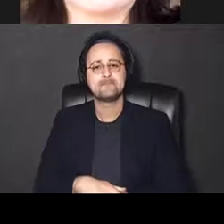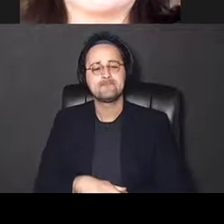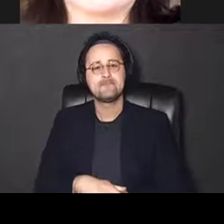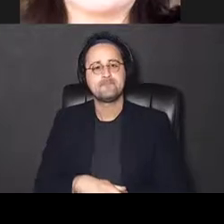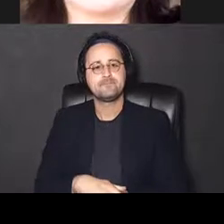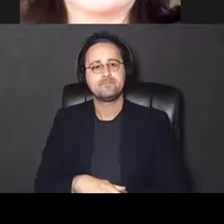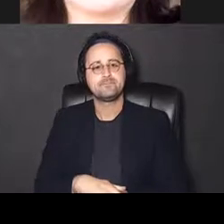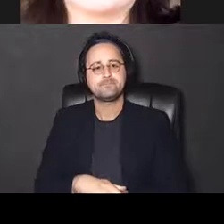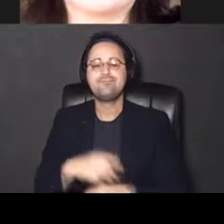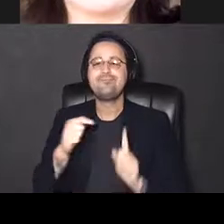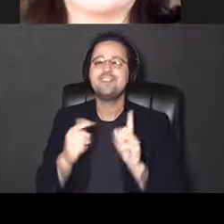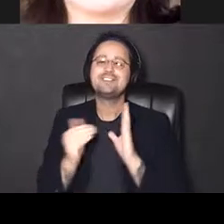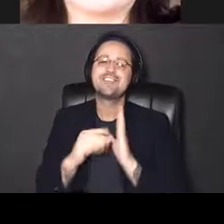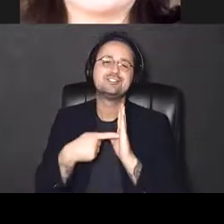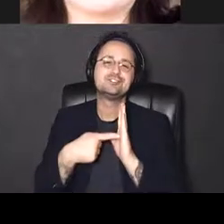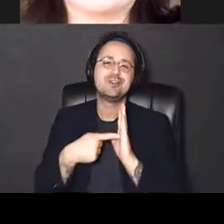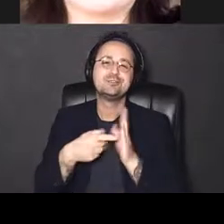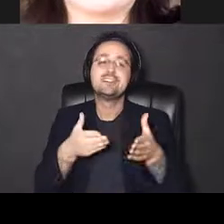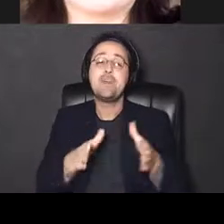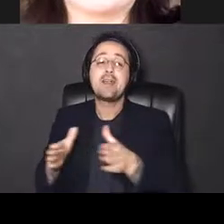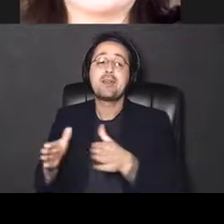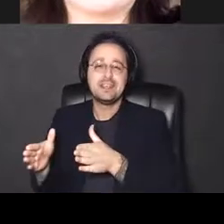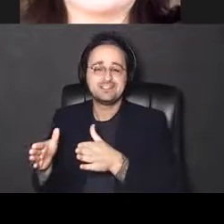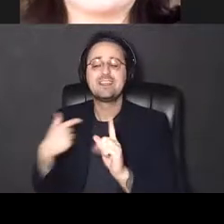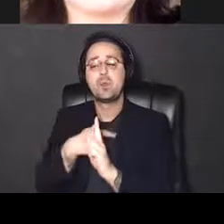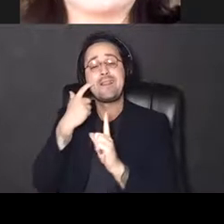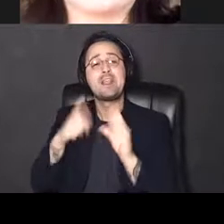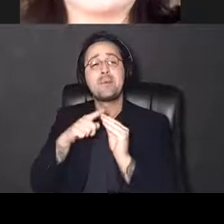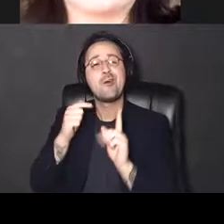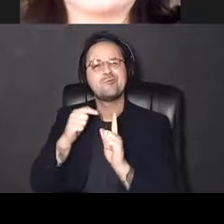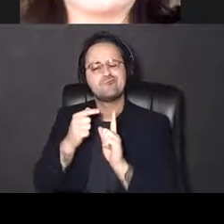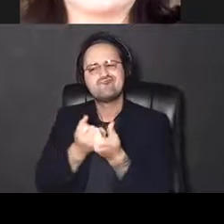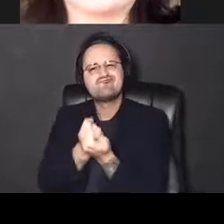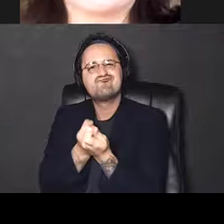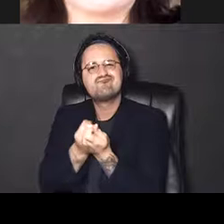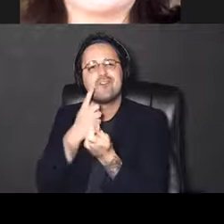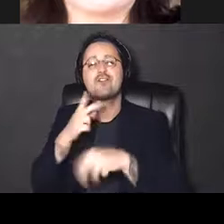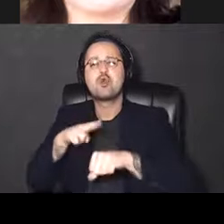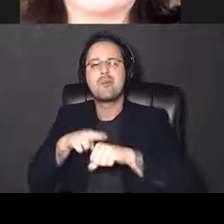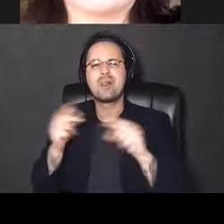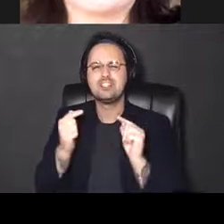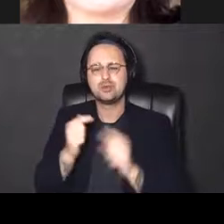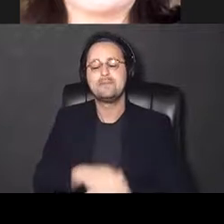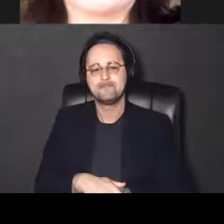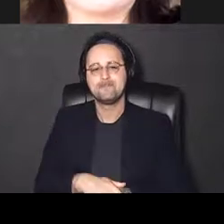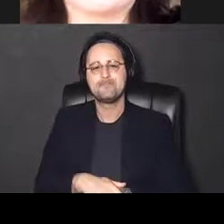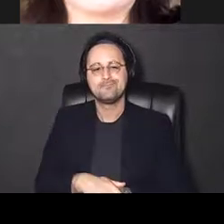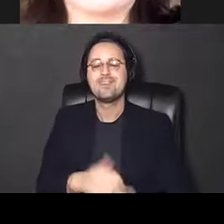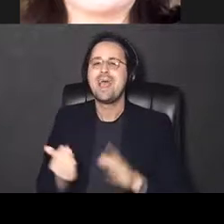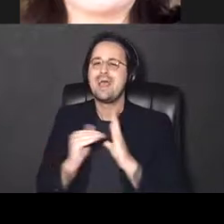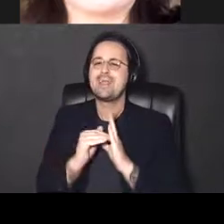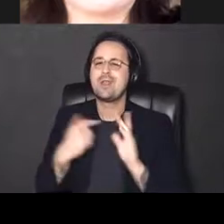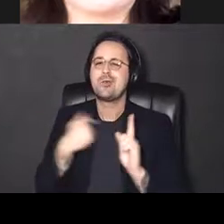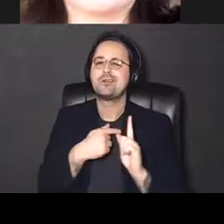So this, again, just sort of shows the pathways that we kind of think about as driving normal injury. But again, we're quite interested in